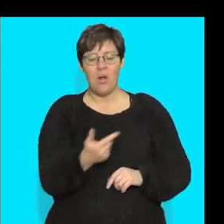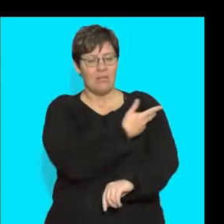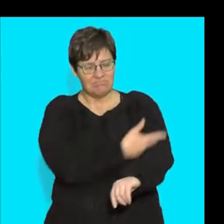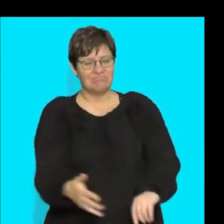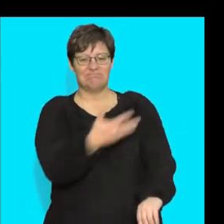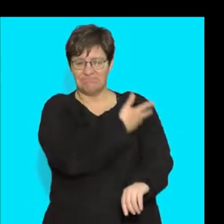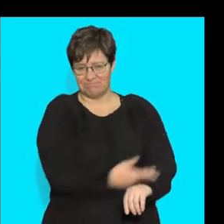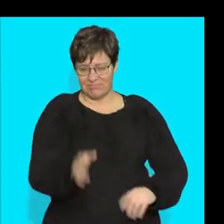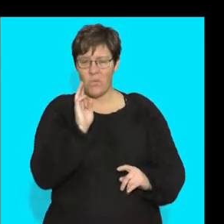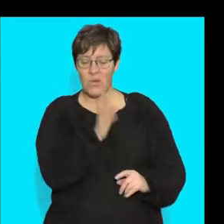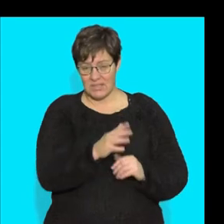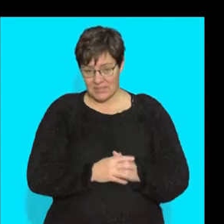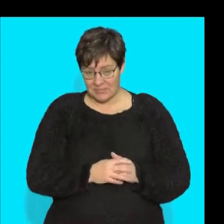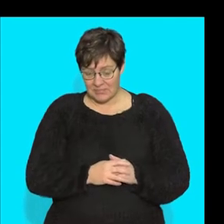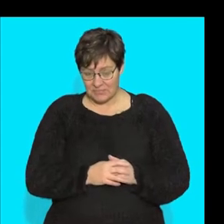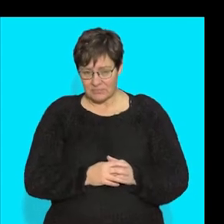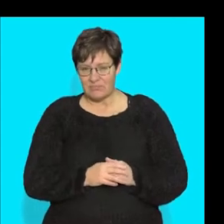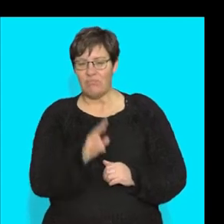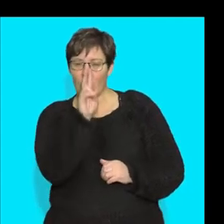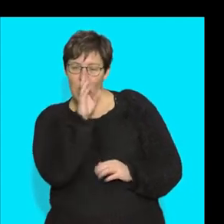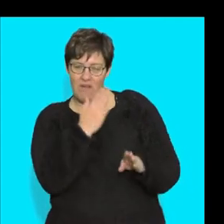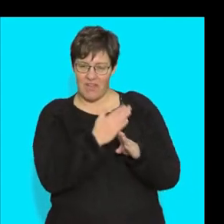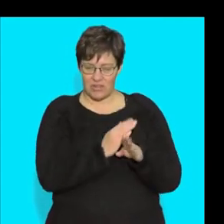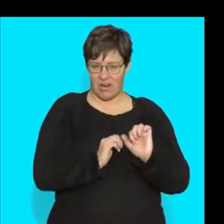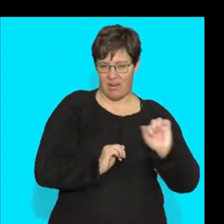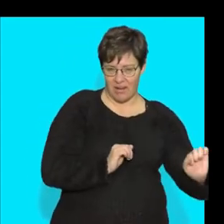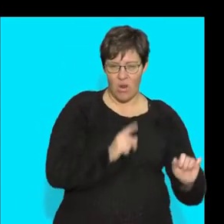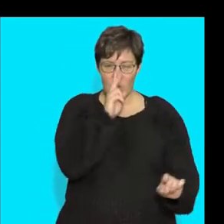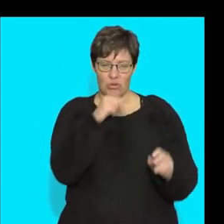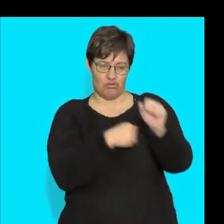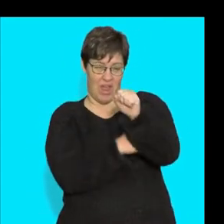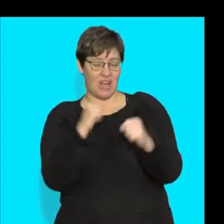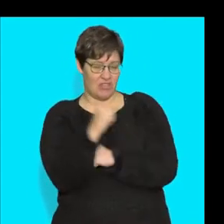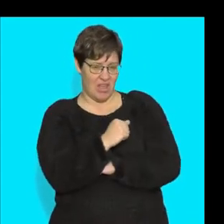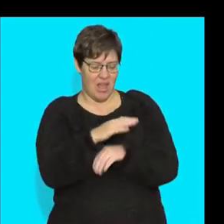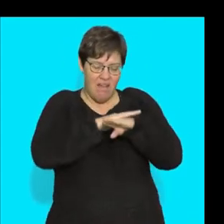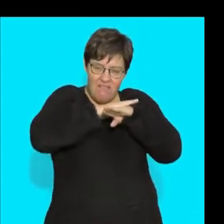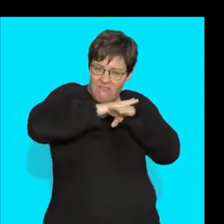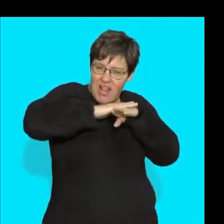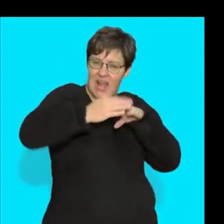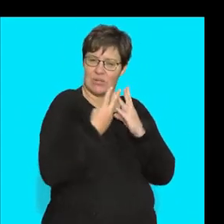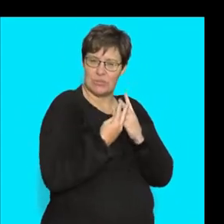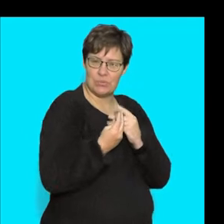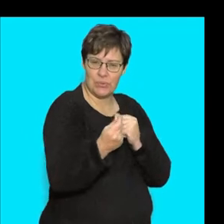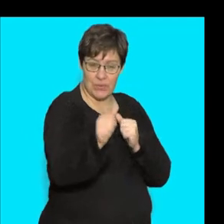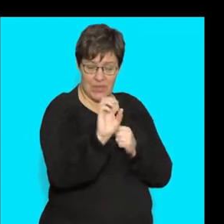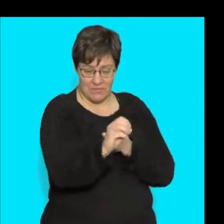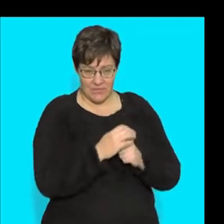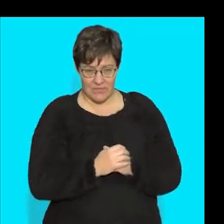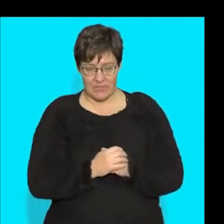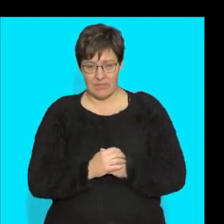blood clots. Okay, so remember, look at the function, and look at the structure. Flat, smooth.